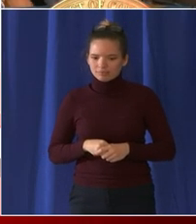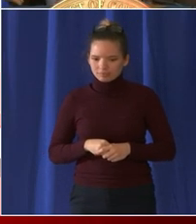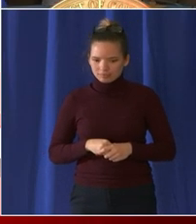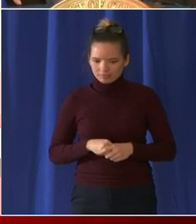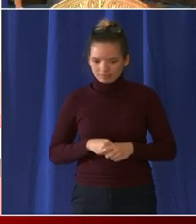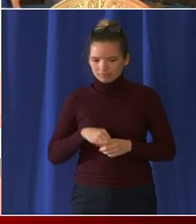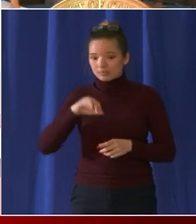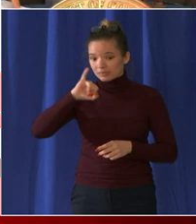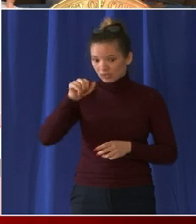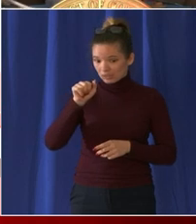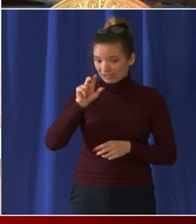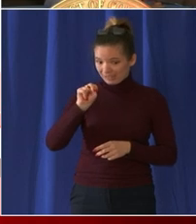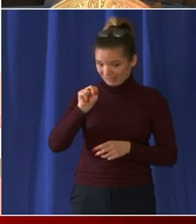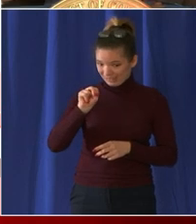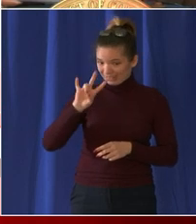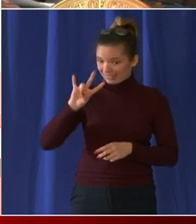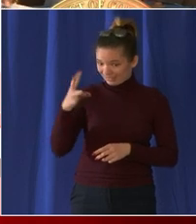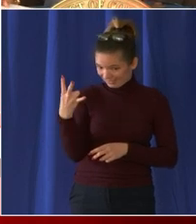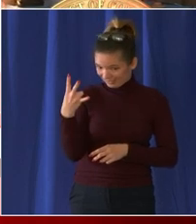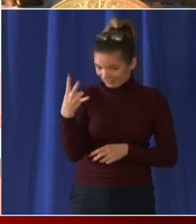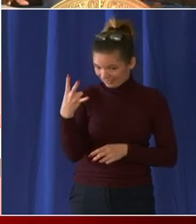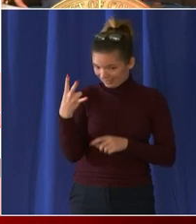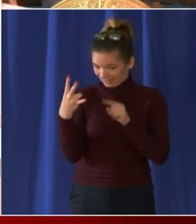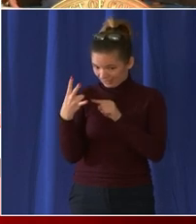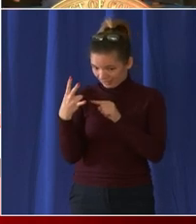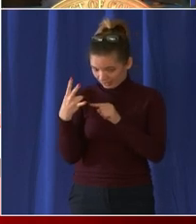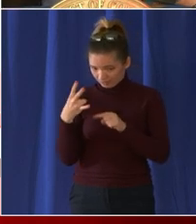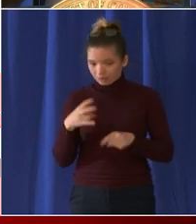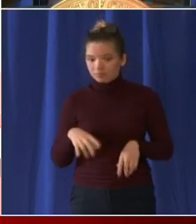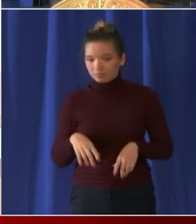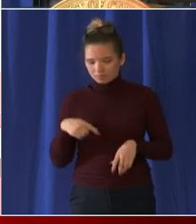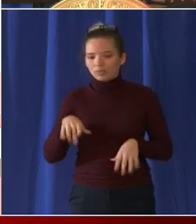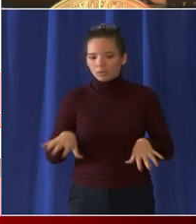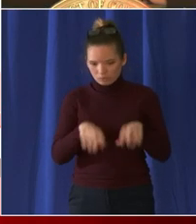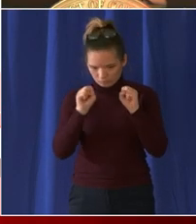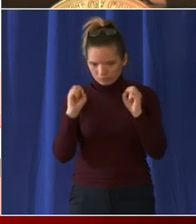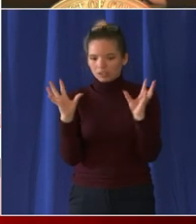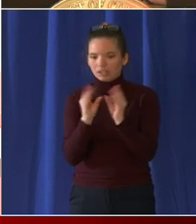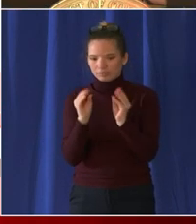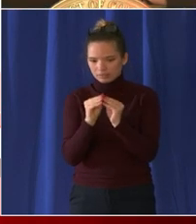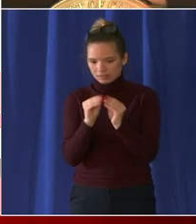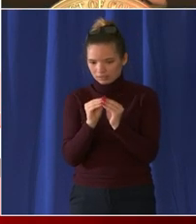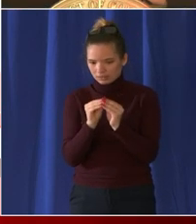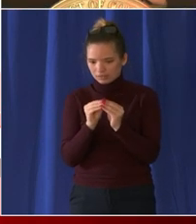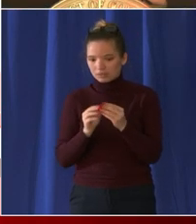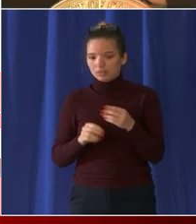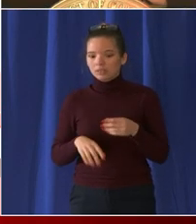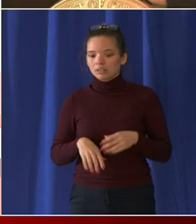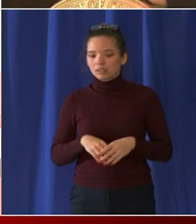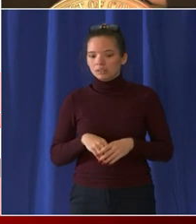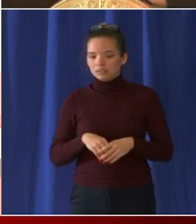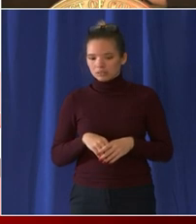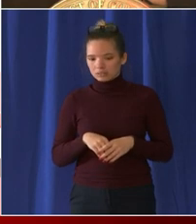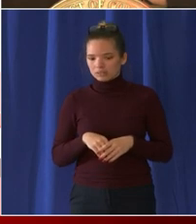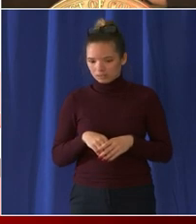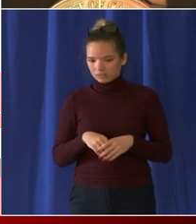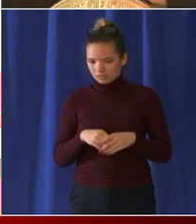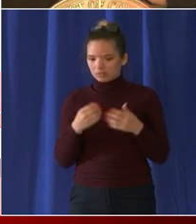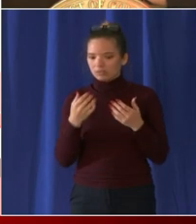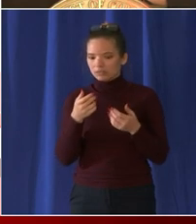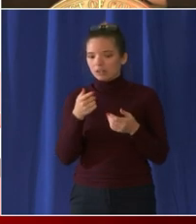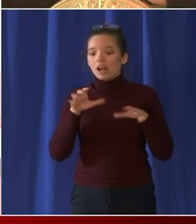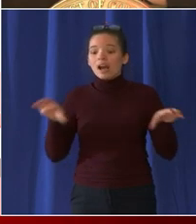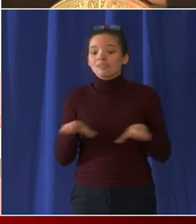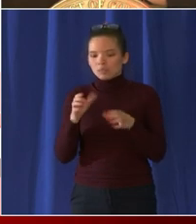uh and we called for four specific actions first uh state DC statehood on the president's